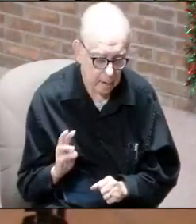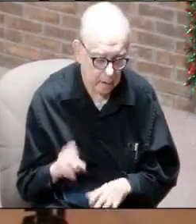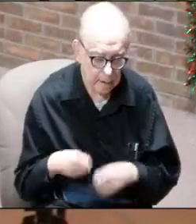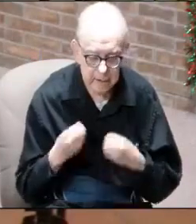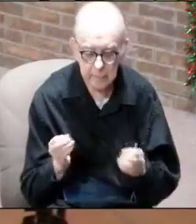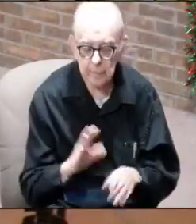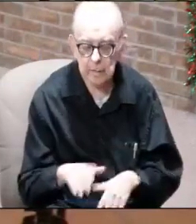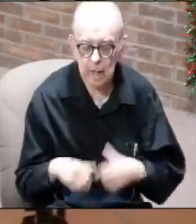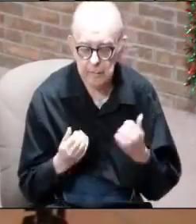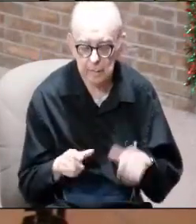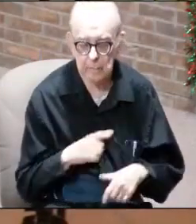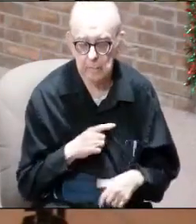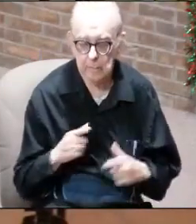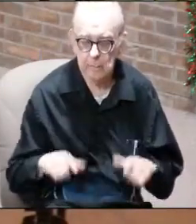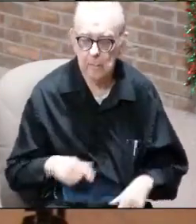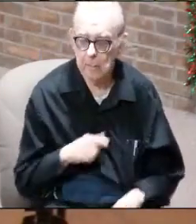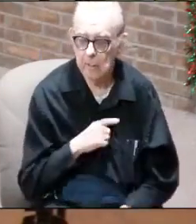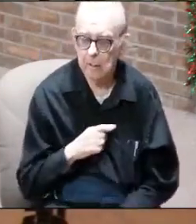life to the Lord.